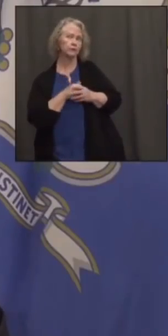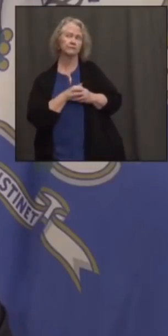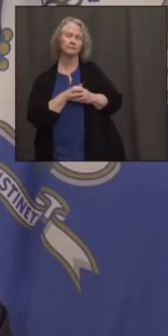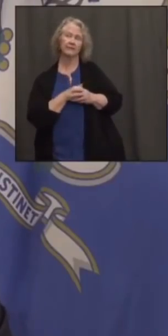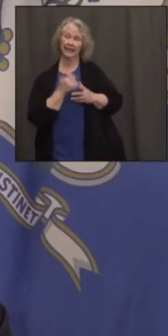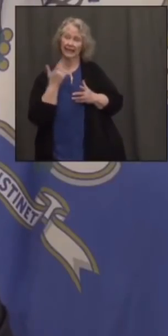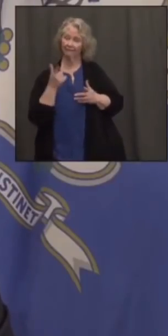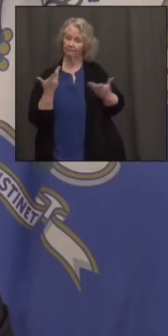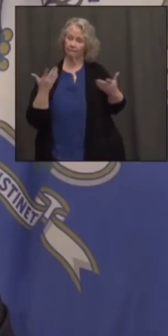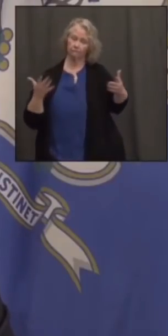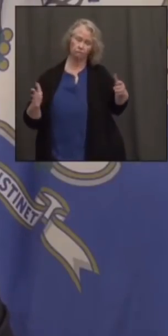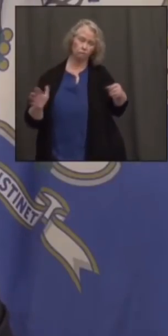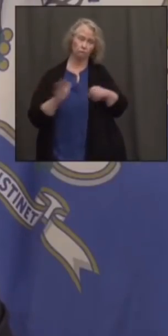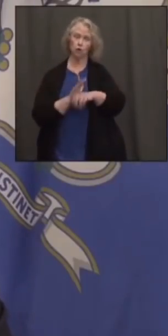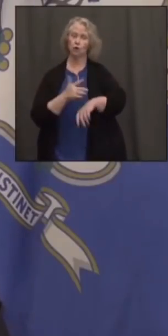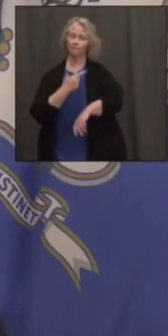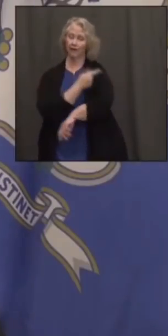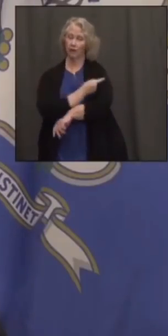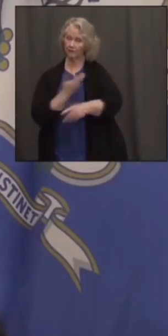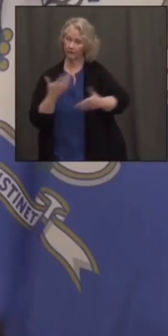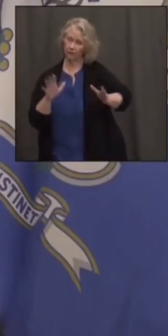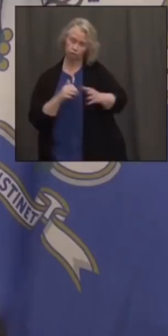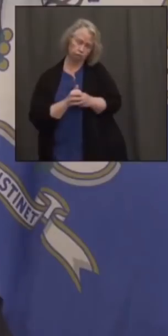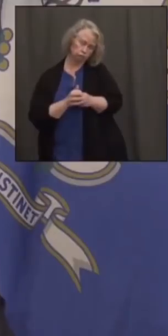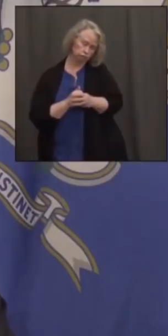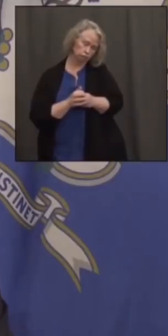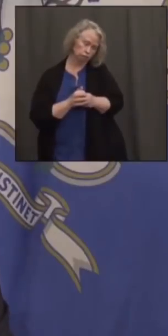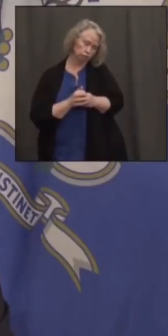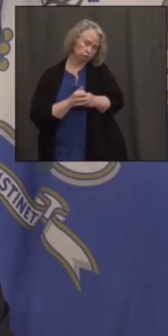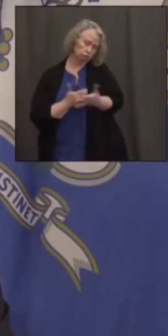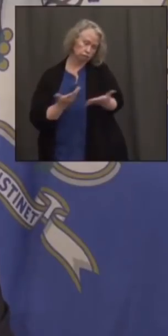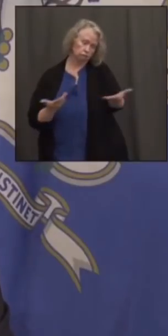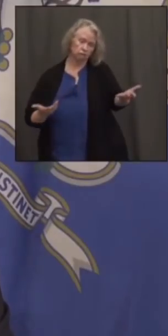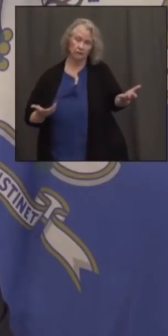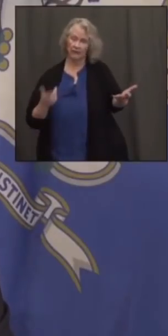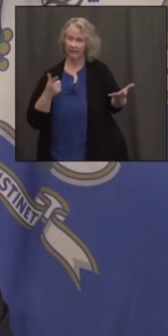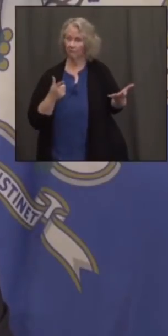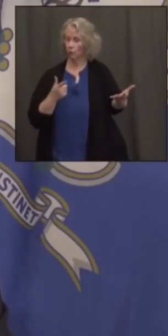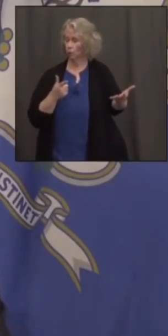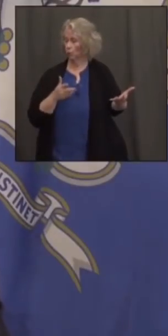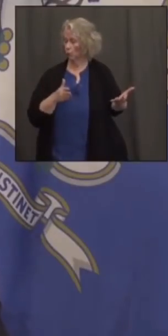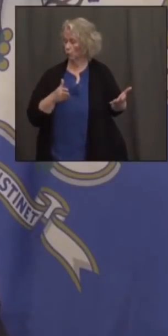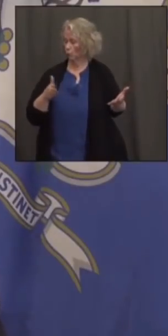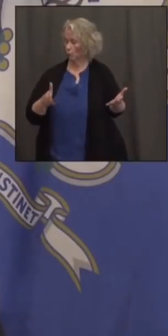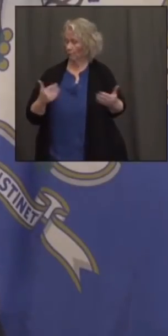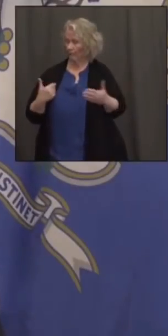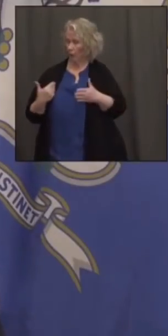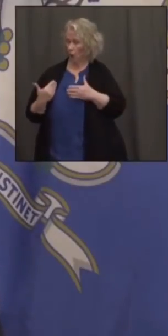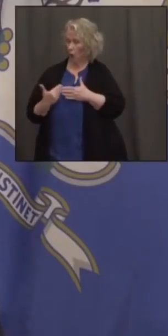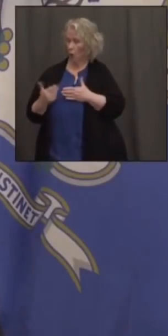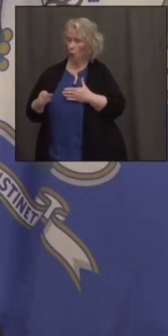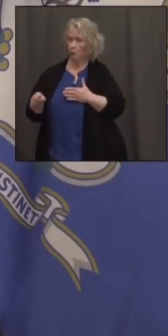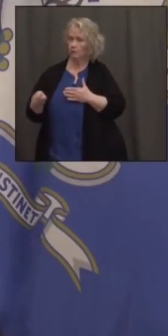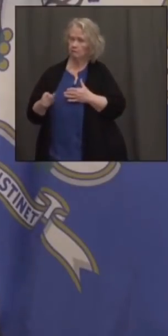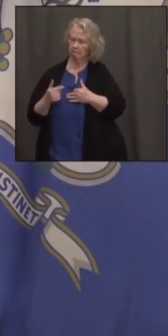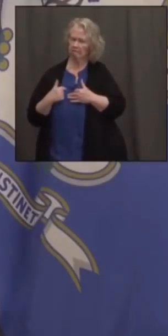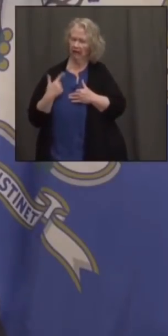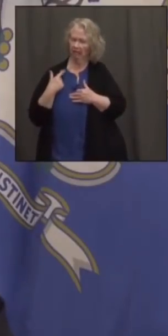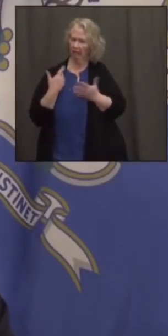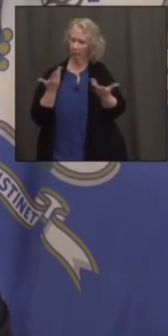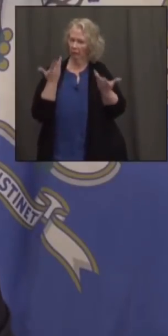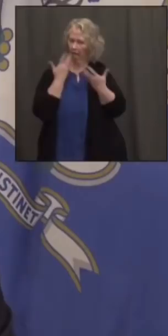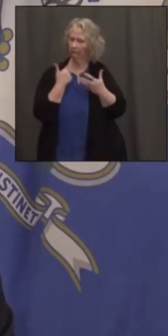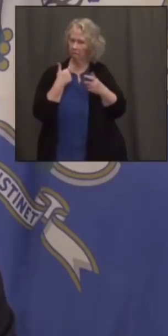if you're fully vaccinated, look, if you're next to somebody, pretty close, I think maybe I'd put on my